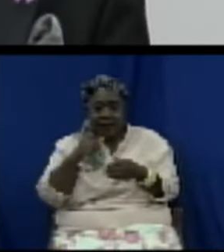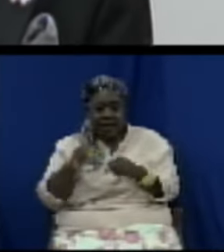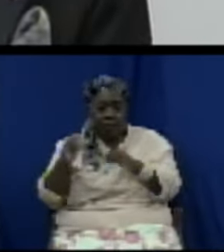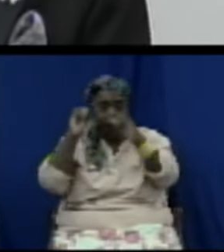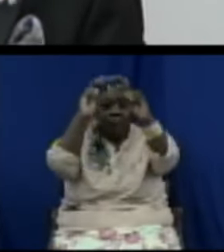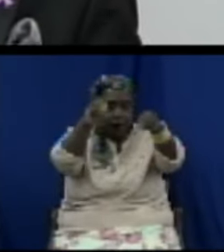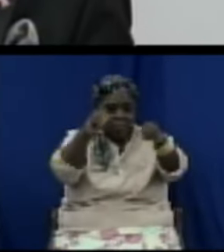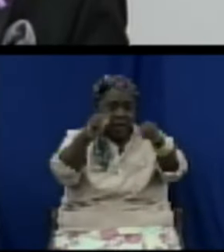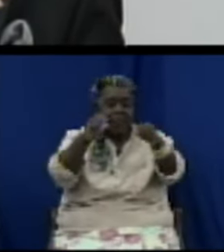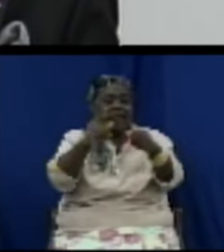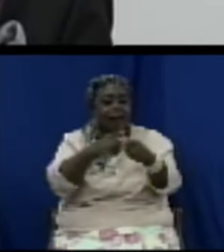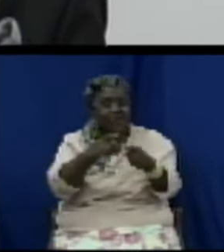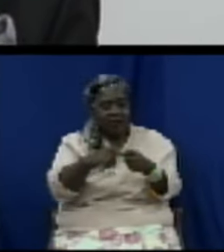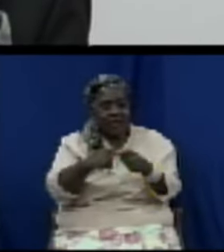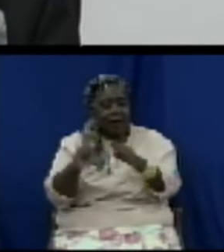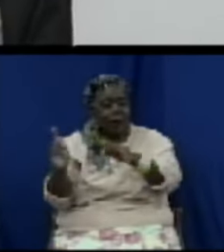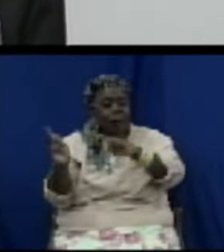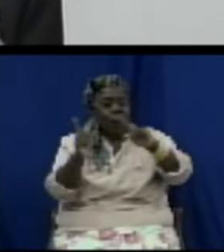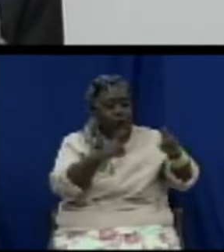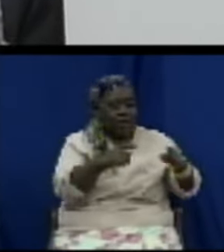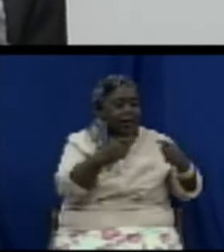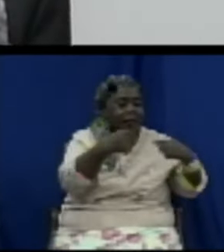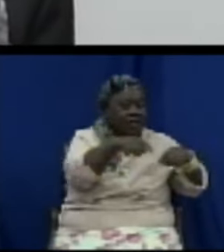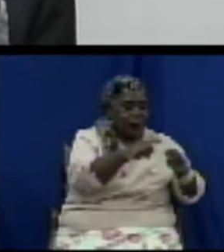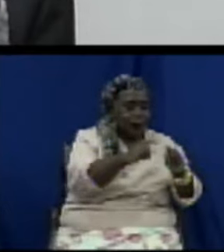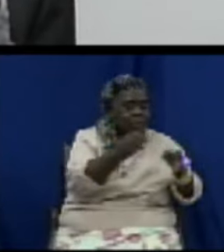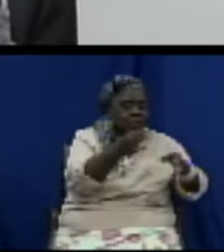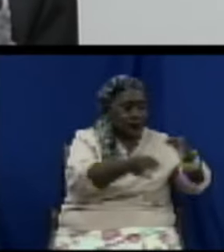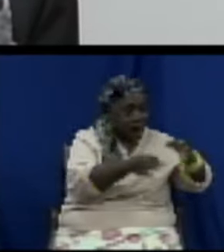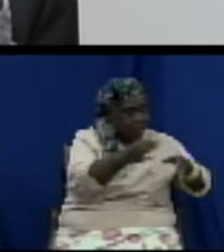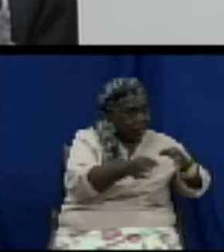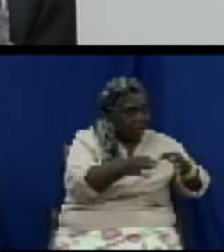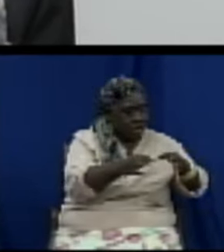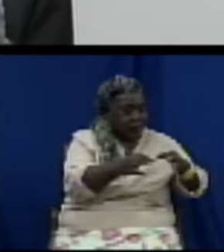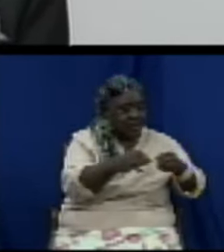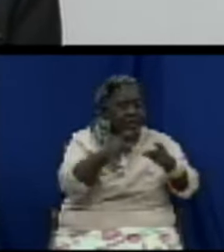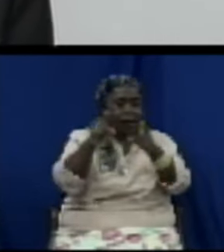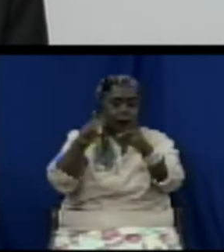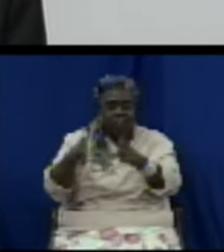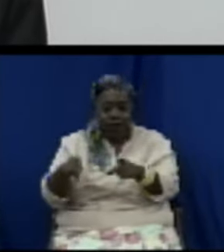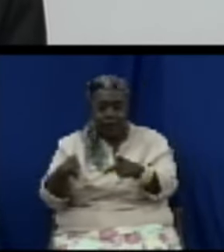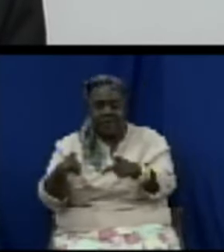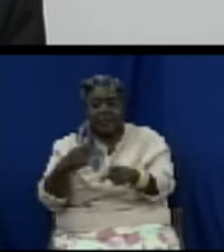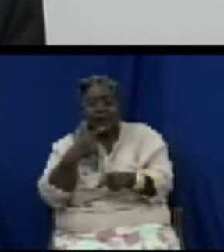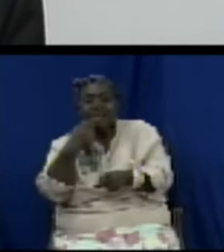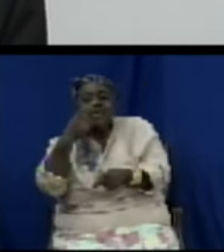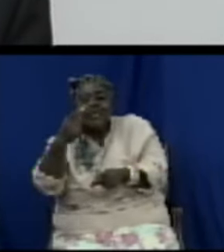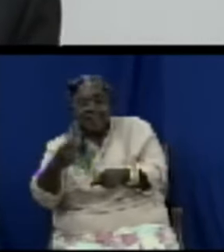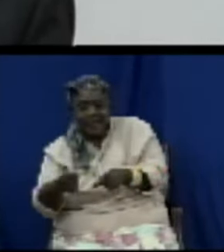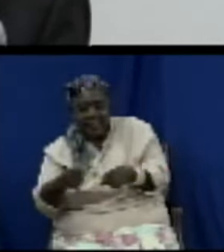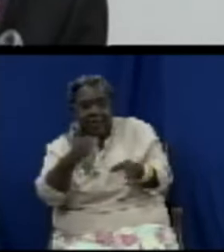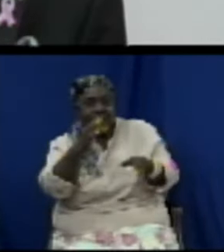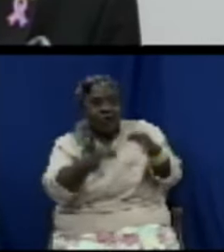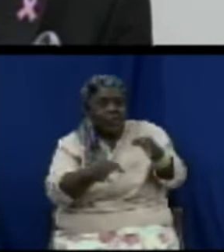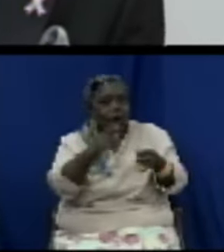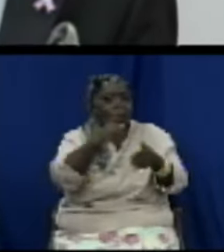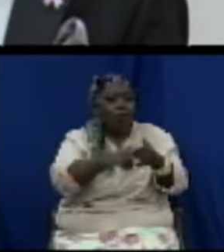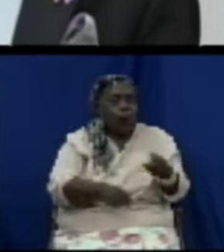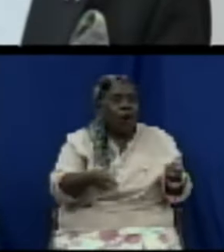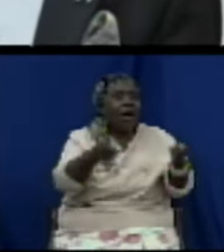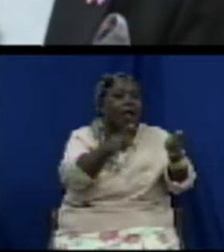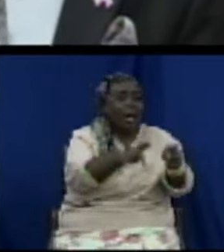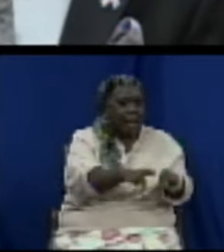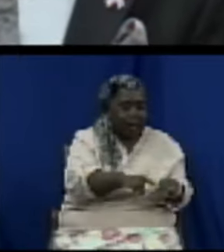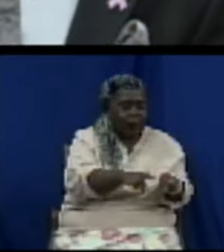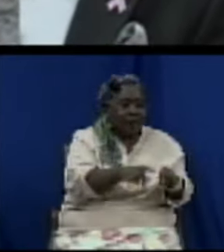of the board and confirms the accusation